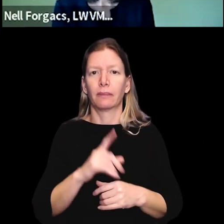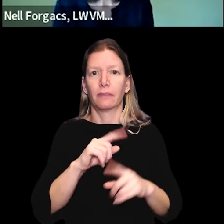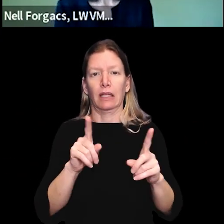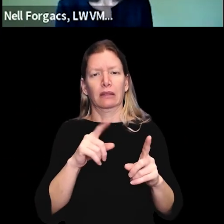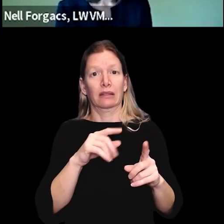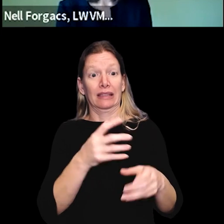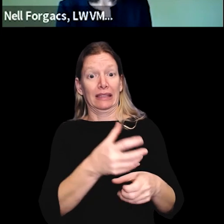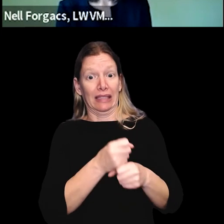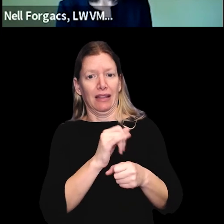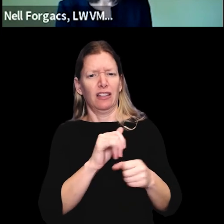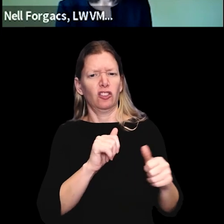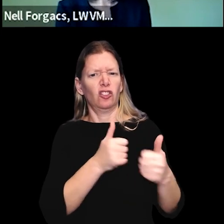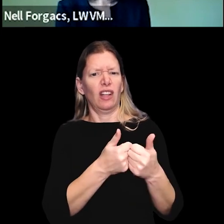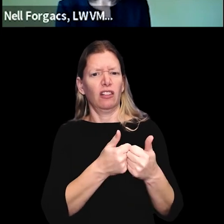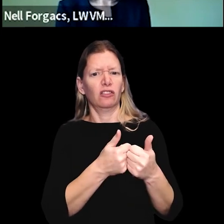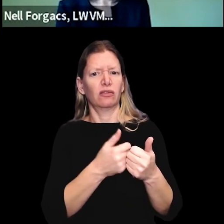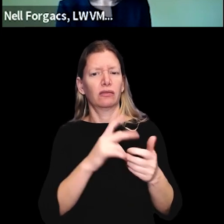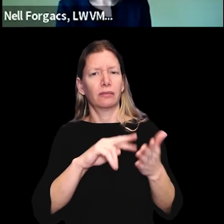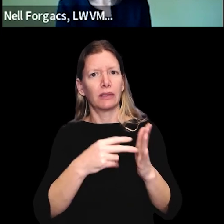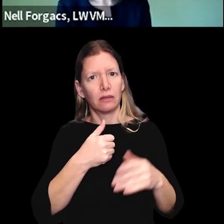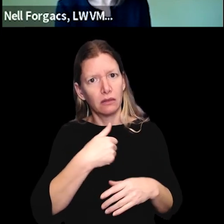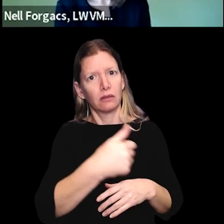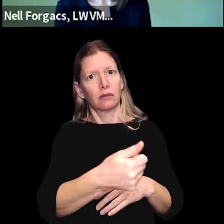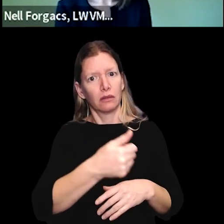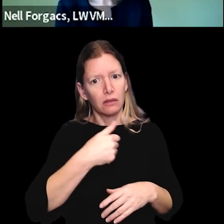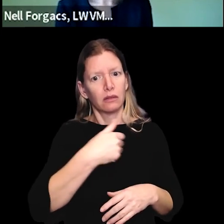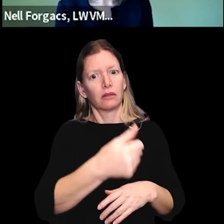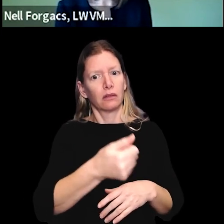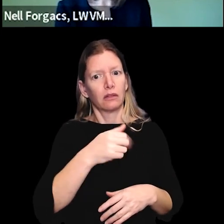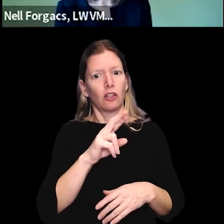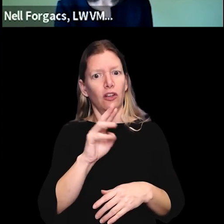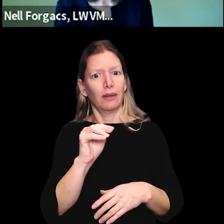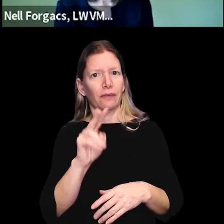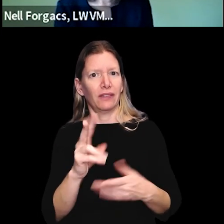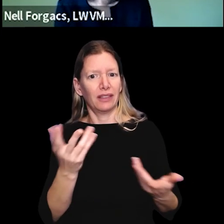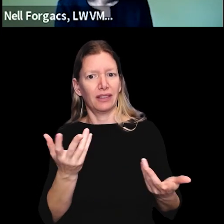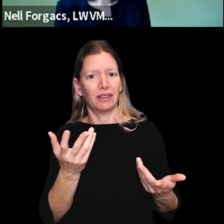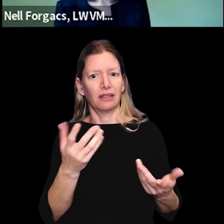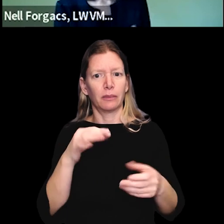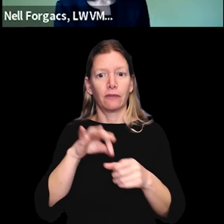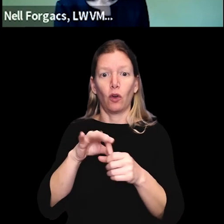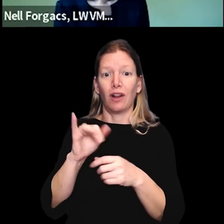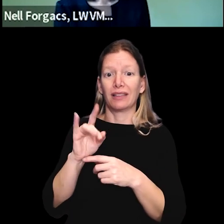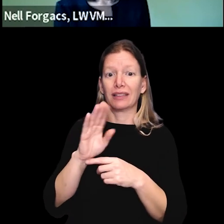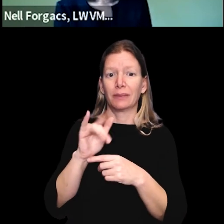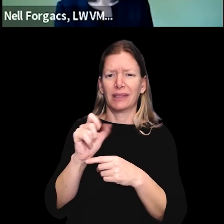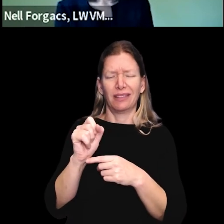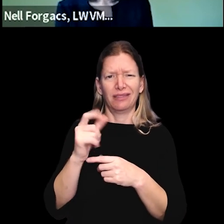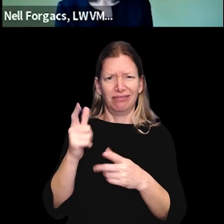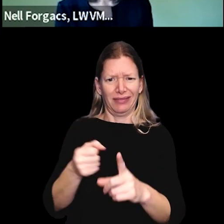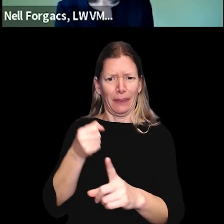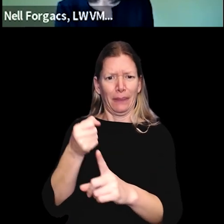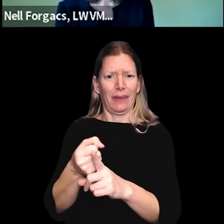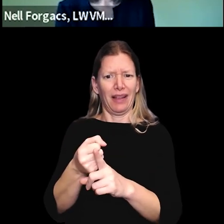common, it's more difficult to get them. It often requires more than one trip to the RMV. Obviously, voter ID